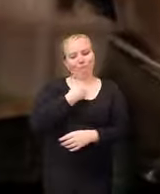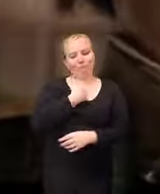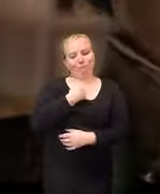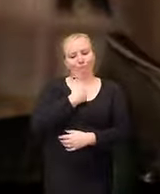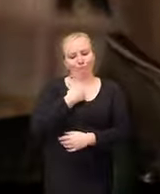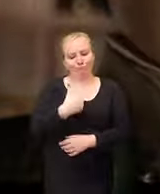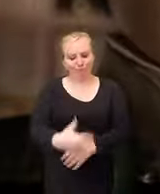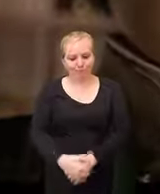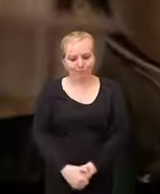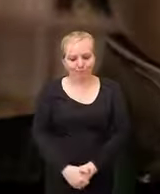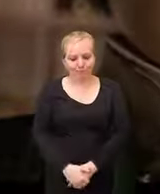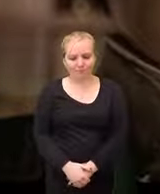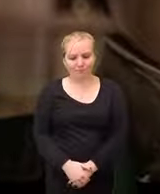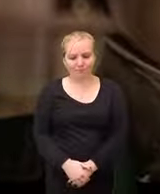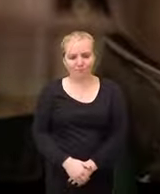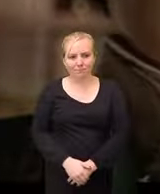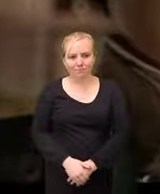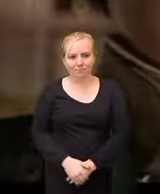I hate myself